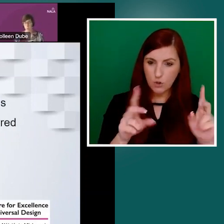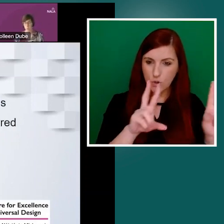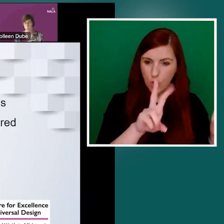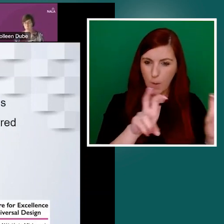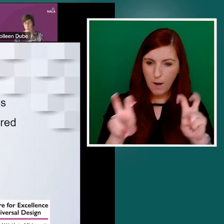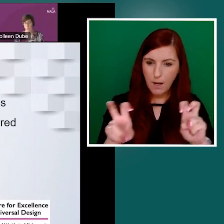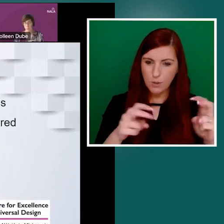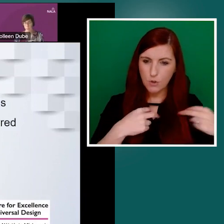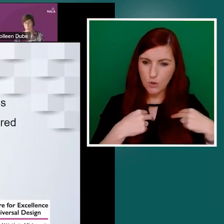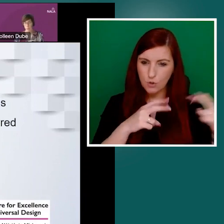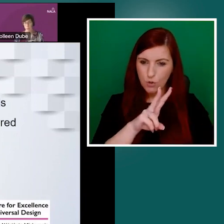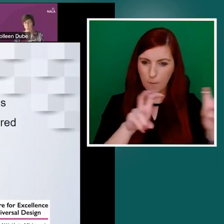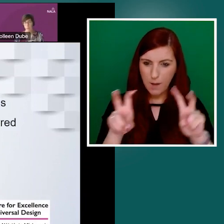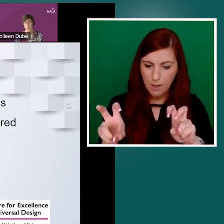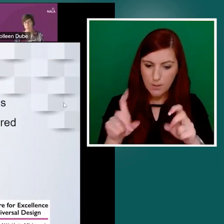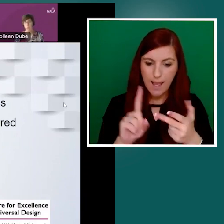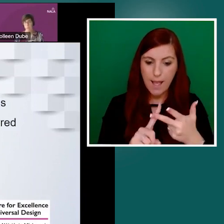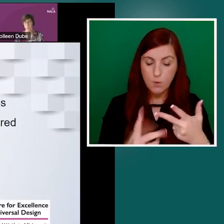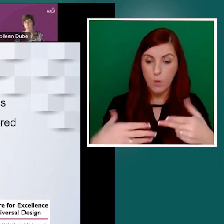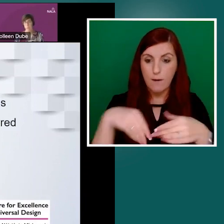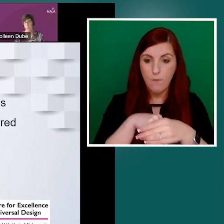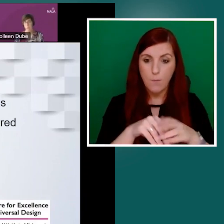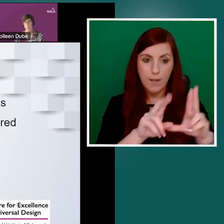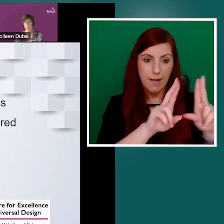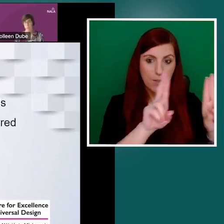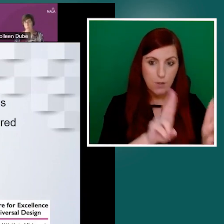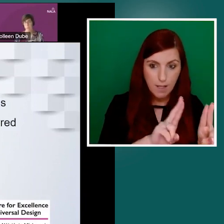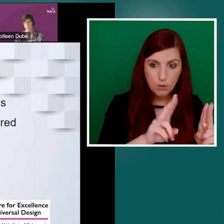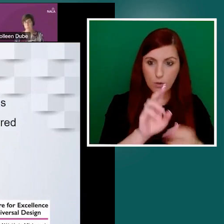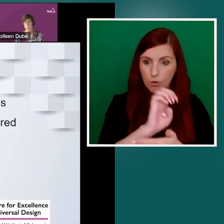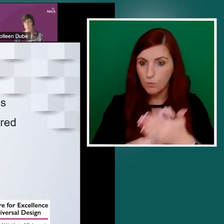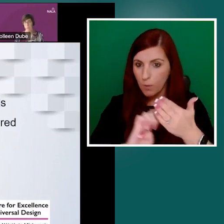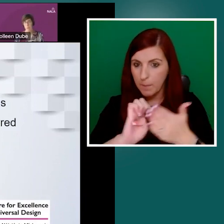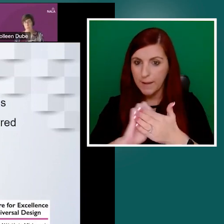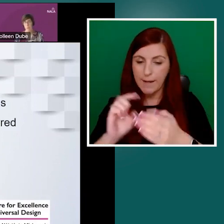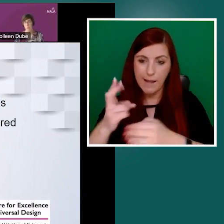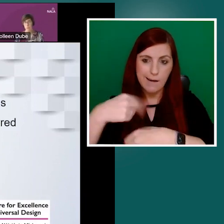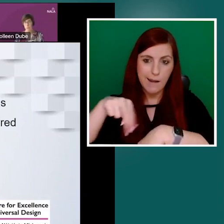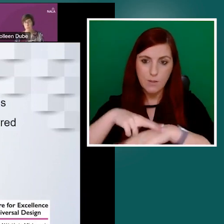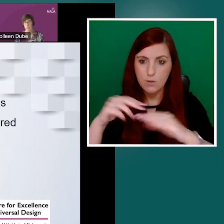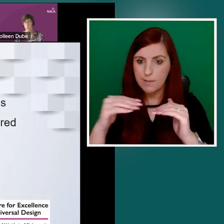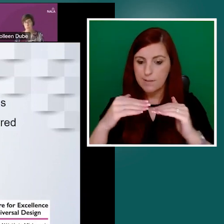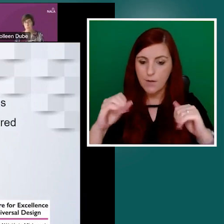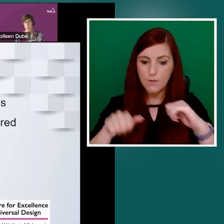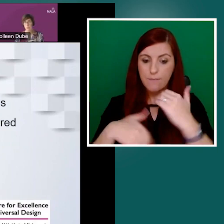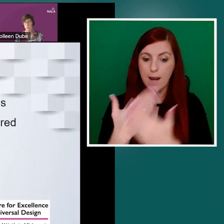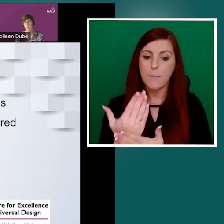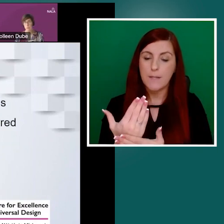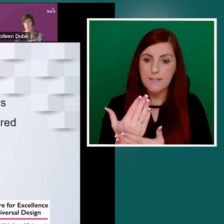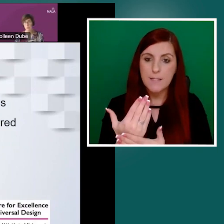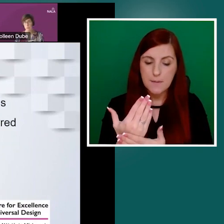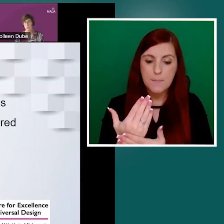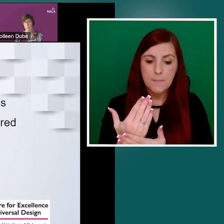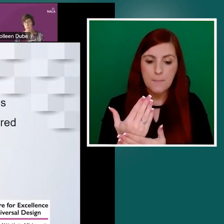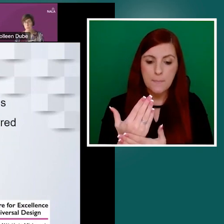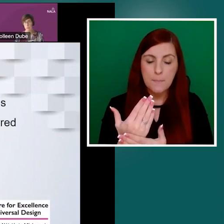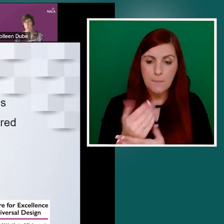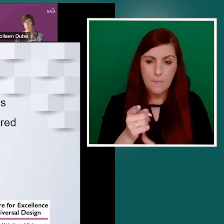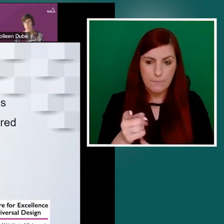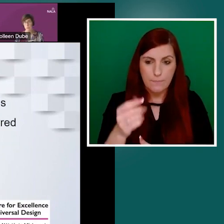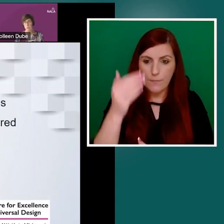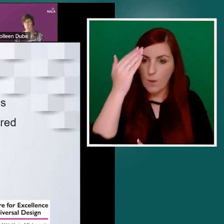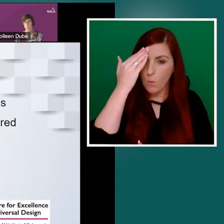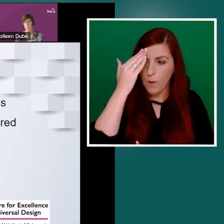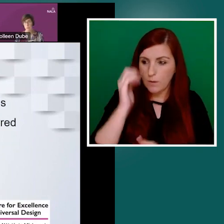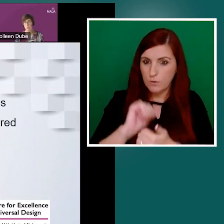in the space. So as we're aware of those changes happening, it was prompted time for